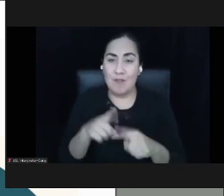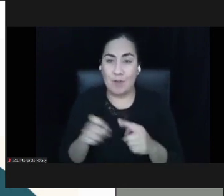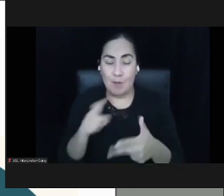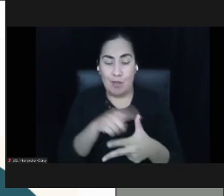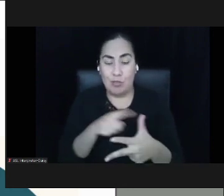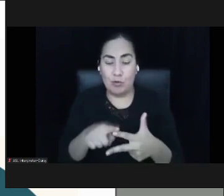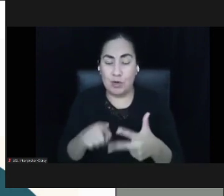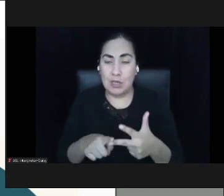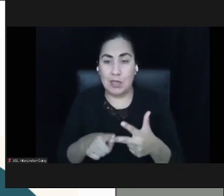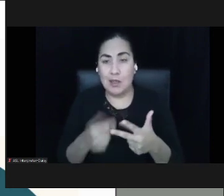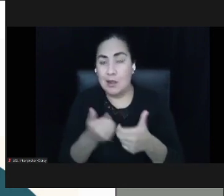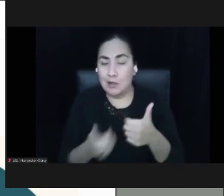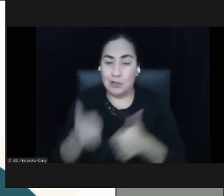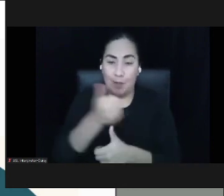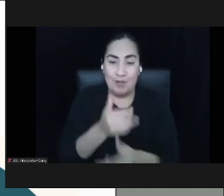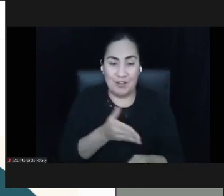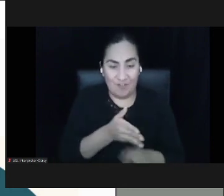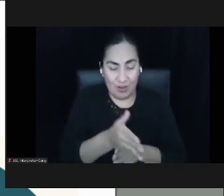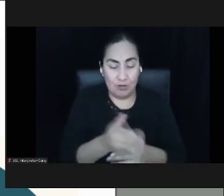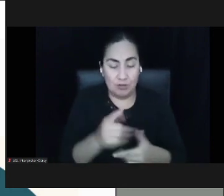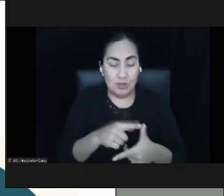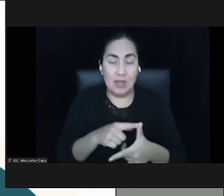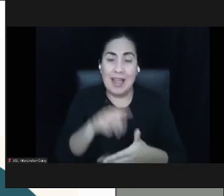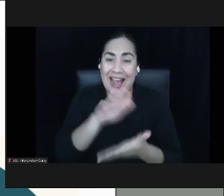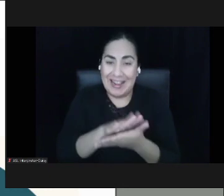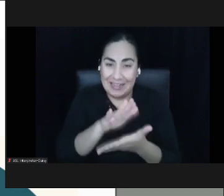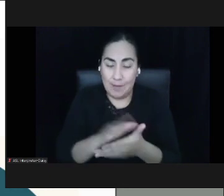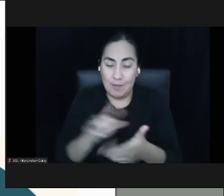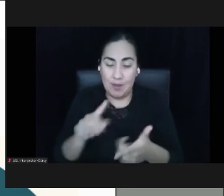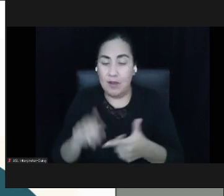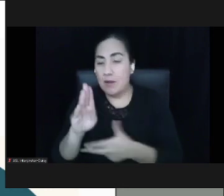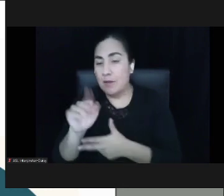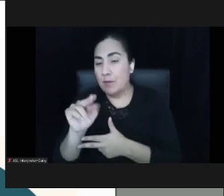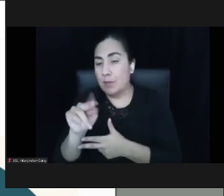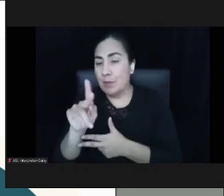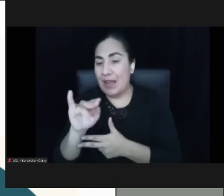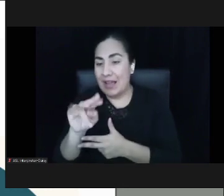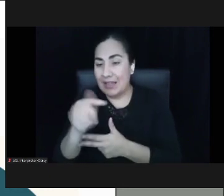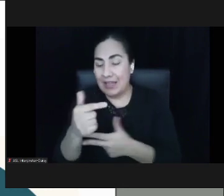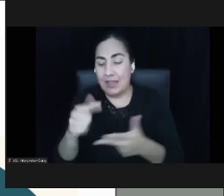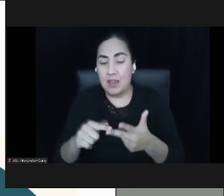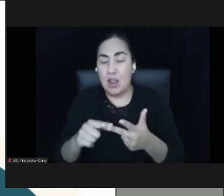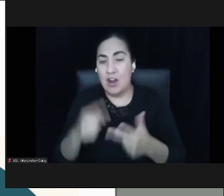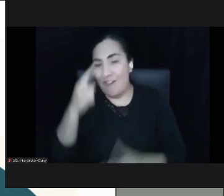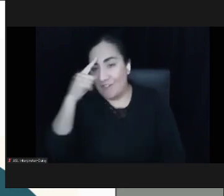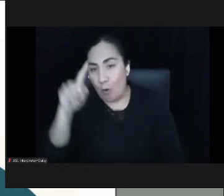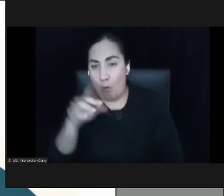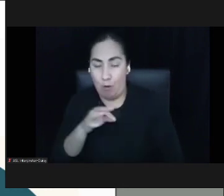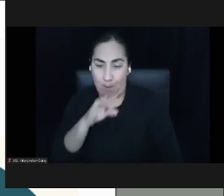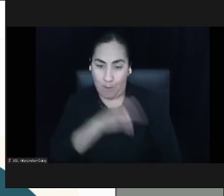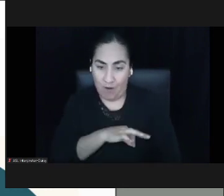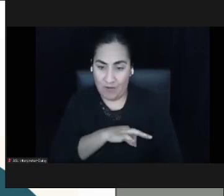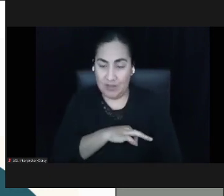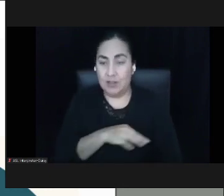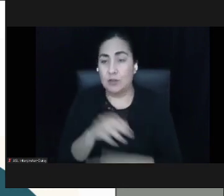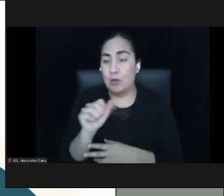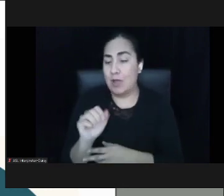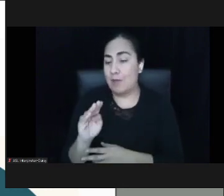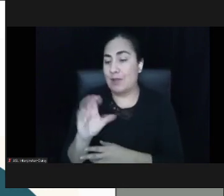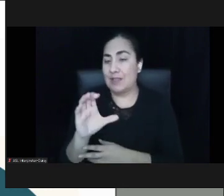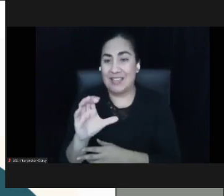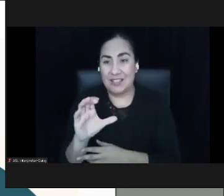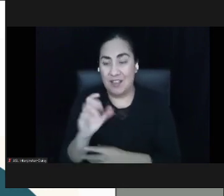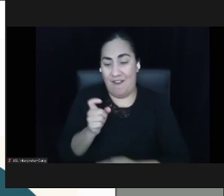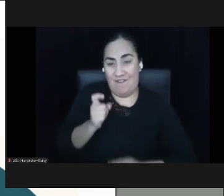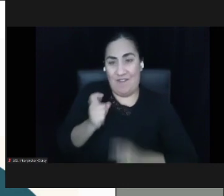fields, academia, banking, and for-profit corporations. So the ABCs of philanthropy. We see this manifest in